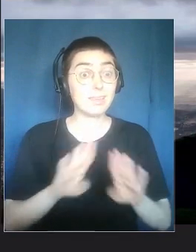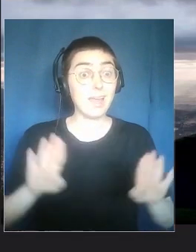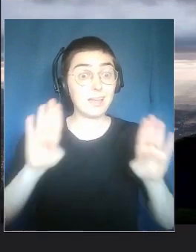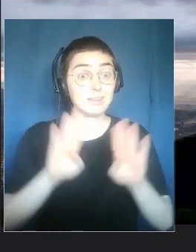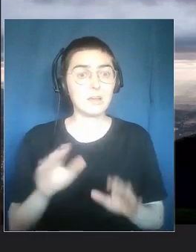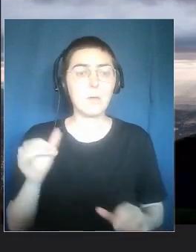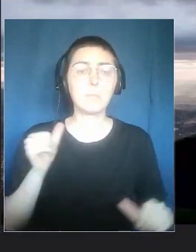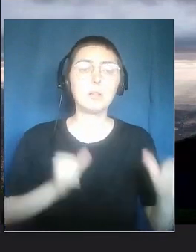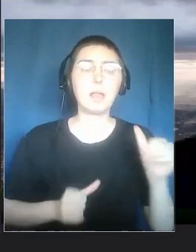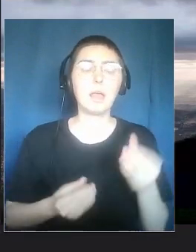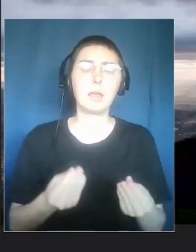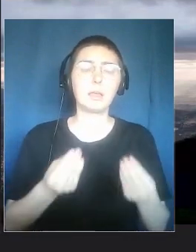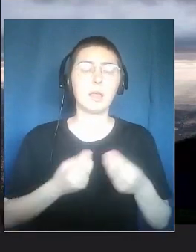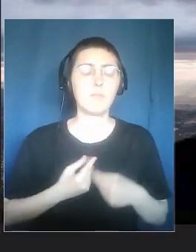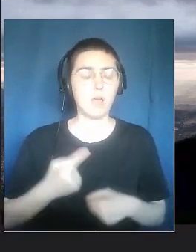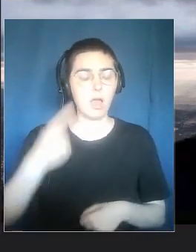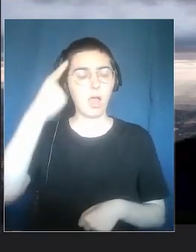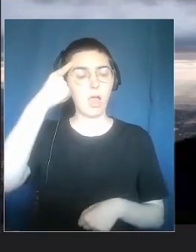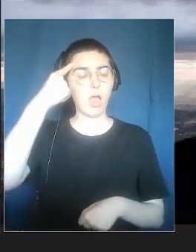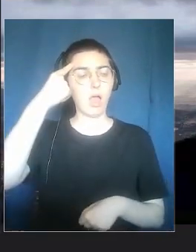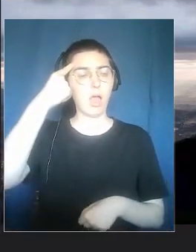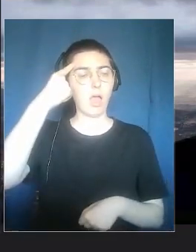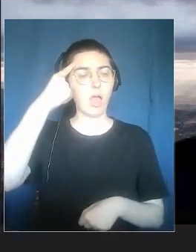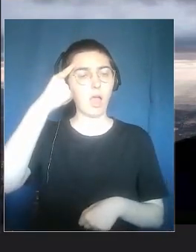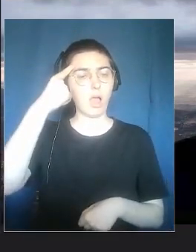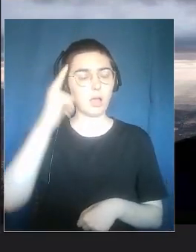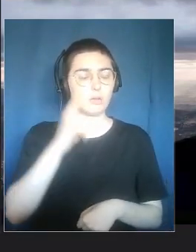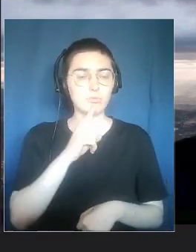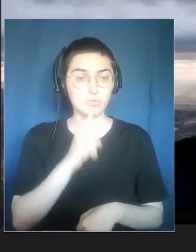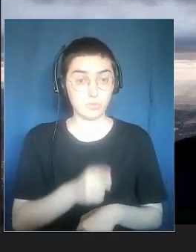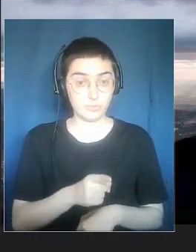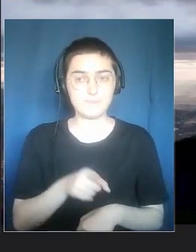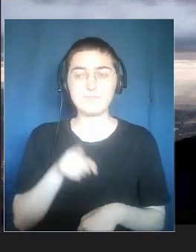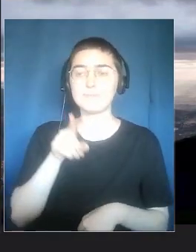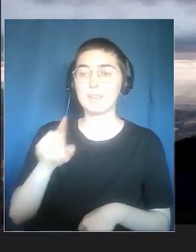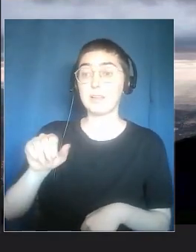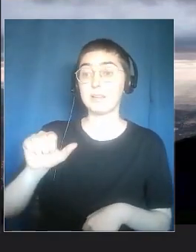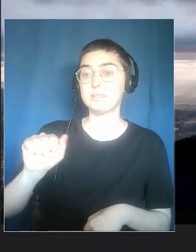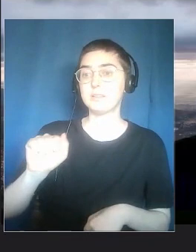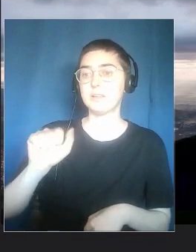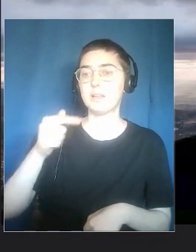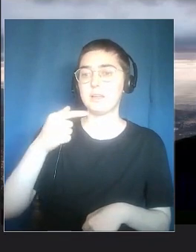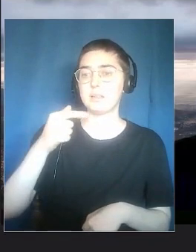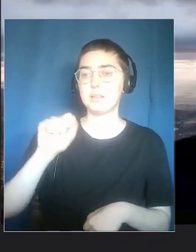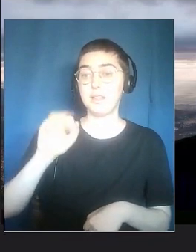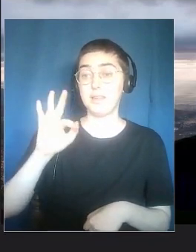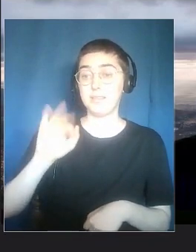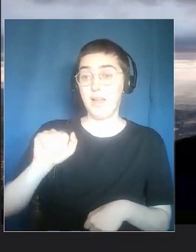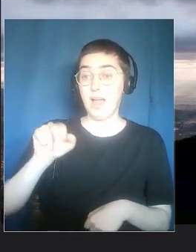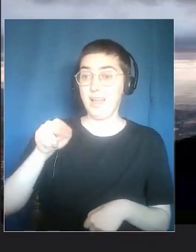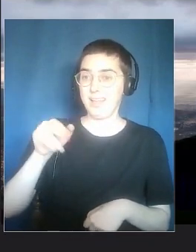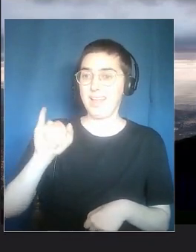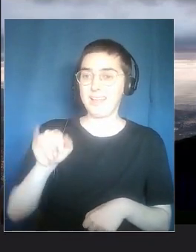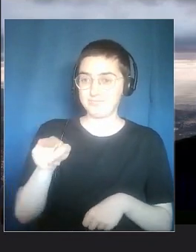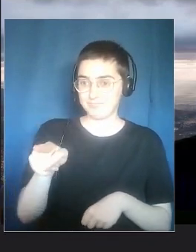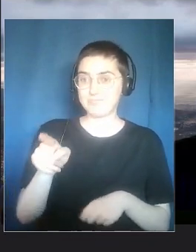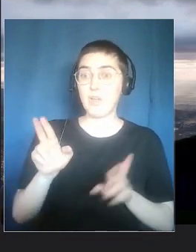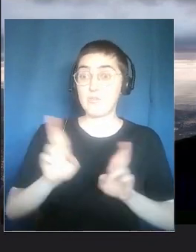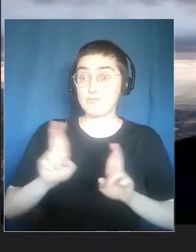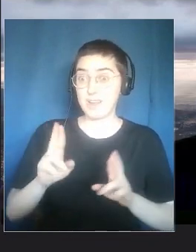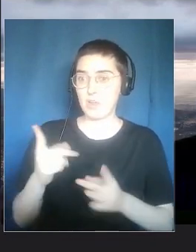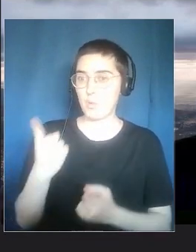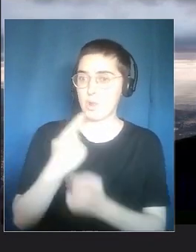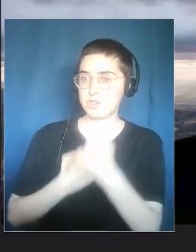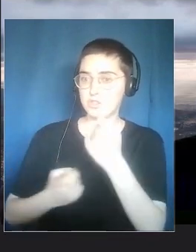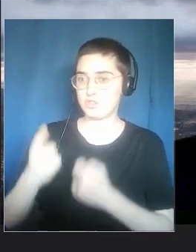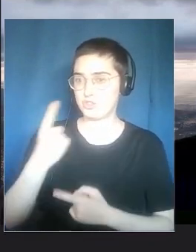in this way we can explain how theatre can be a way to link present and past and future.